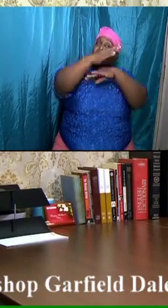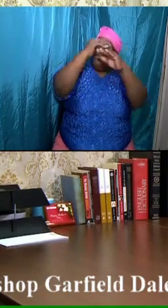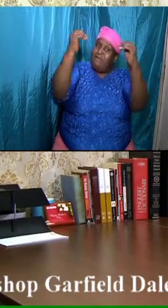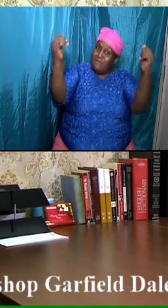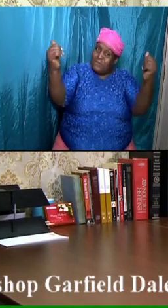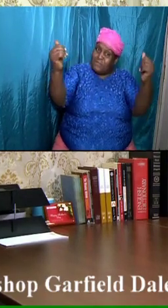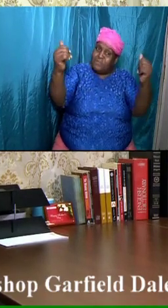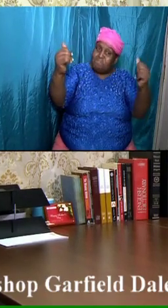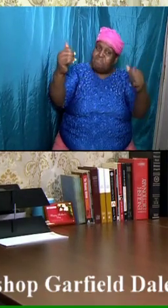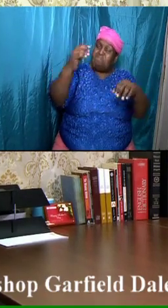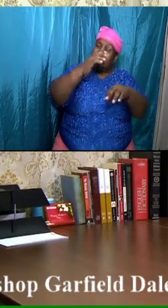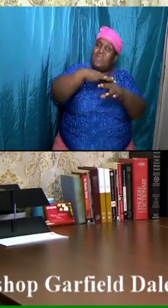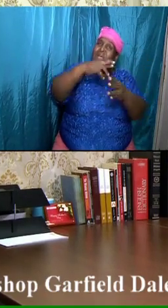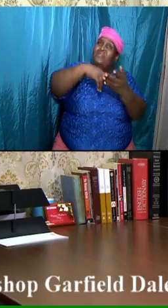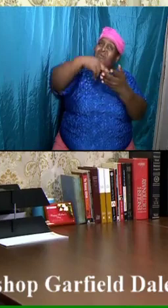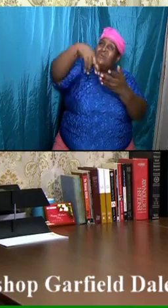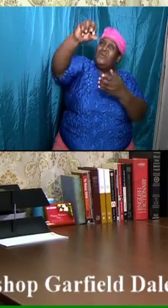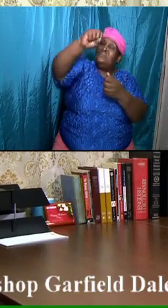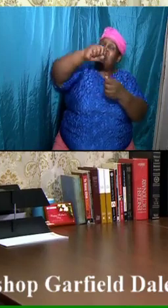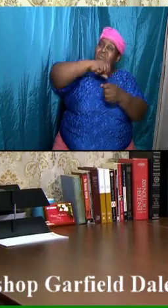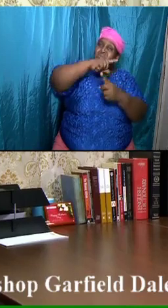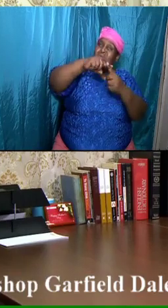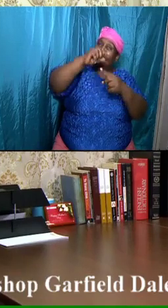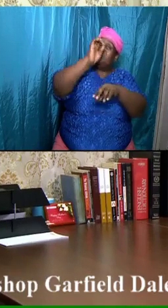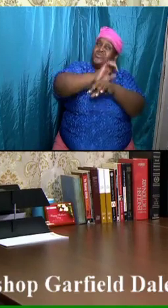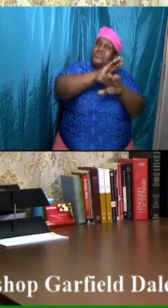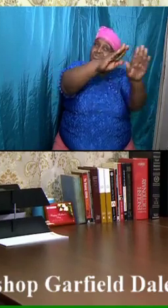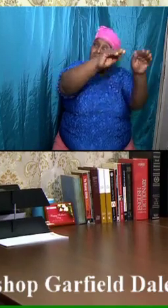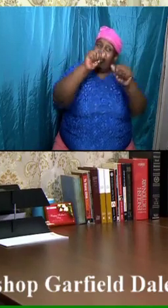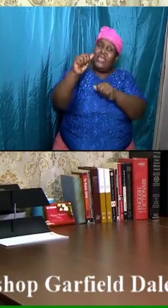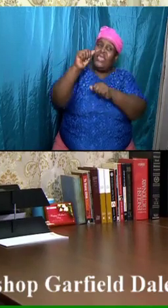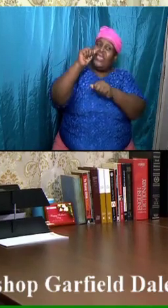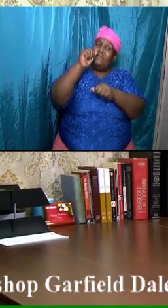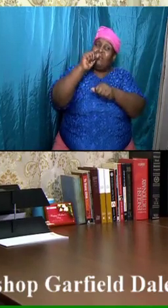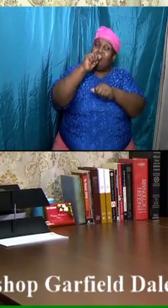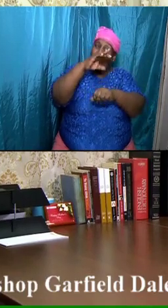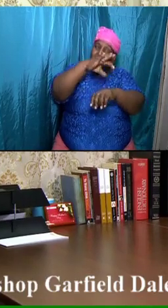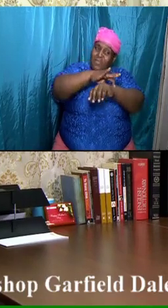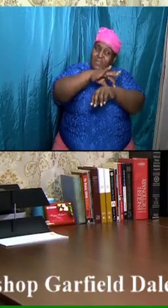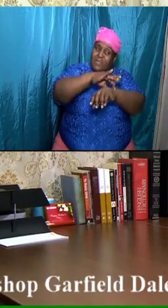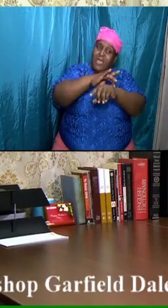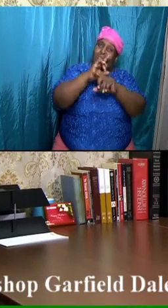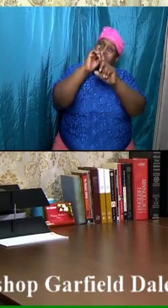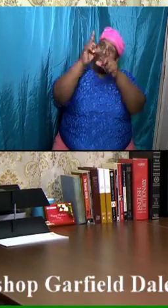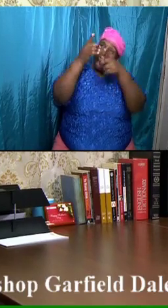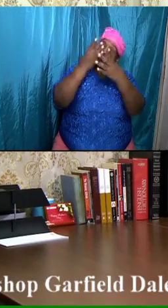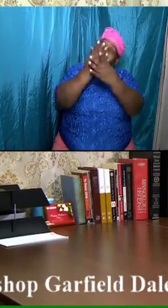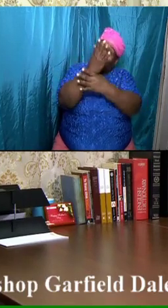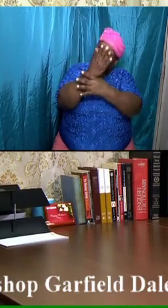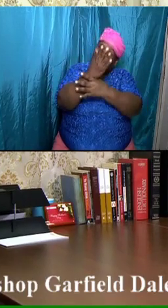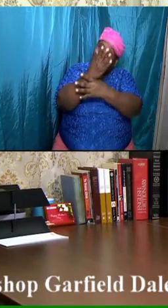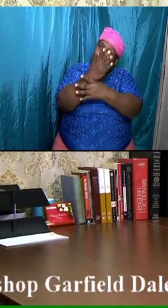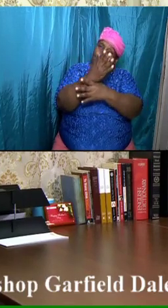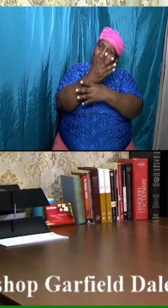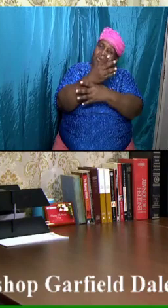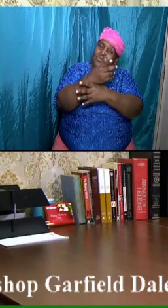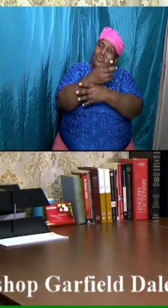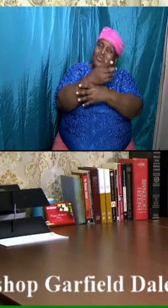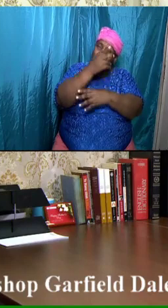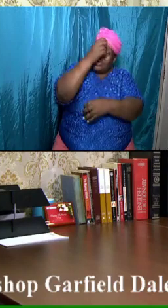at the rapture when the church goes up and we go through the bema and the rewards are given,